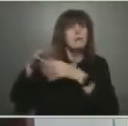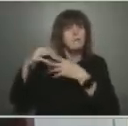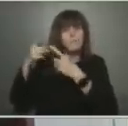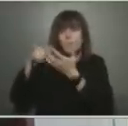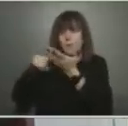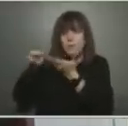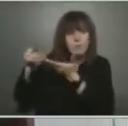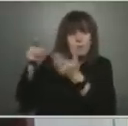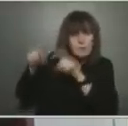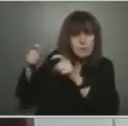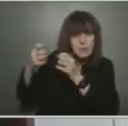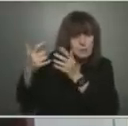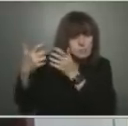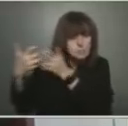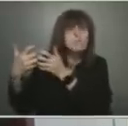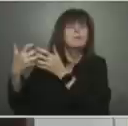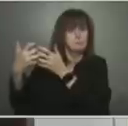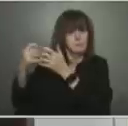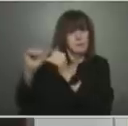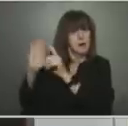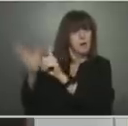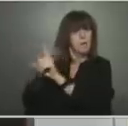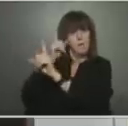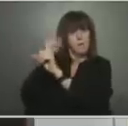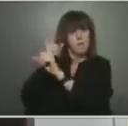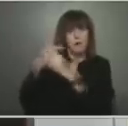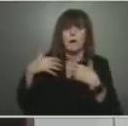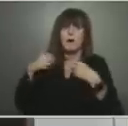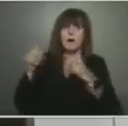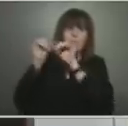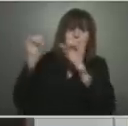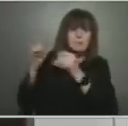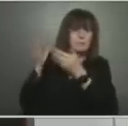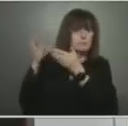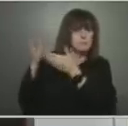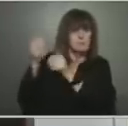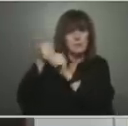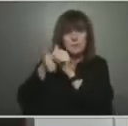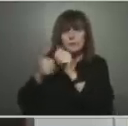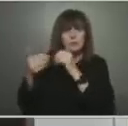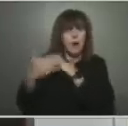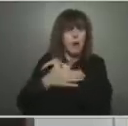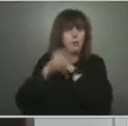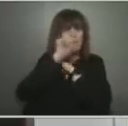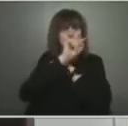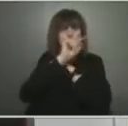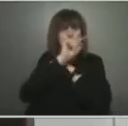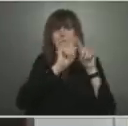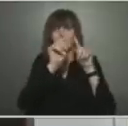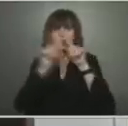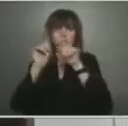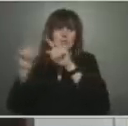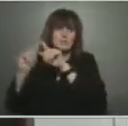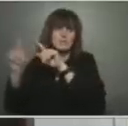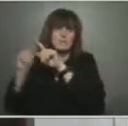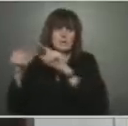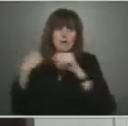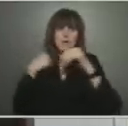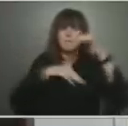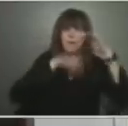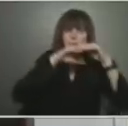unique to each country and or province and have certain limitations and capacity limits.